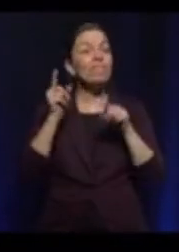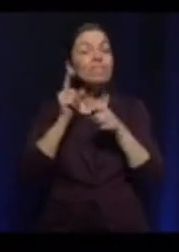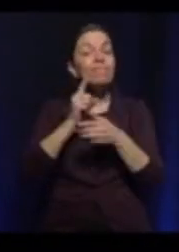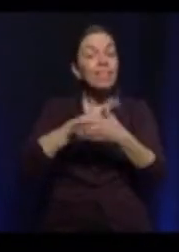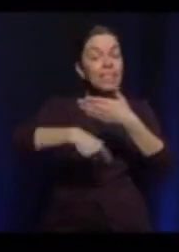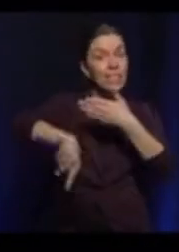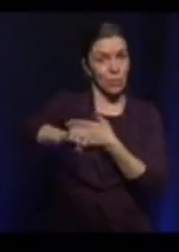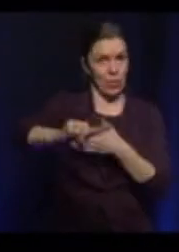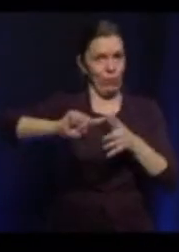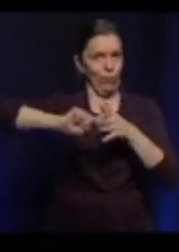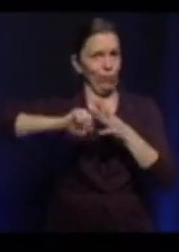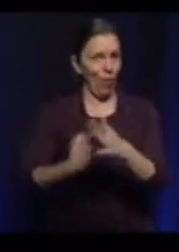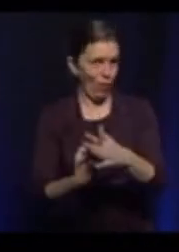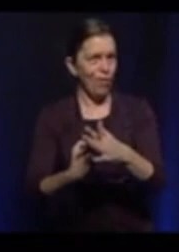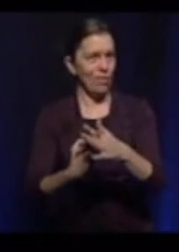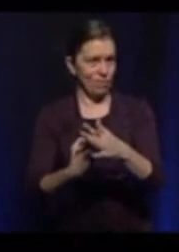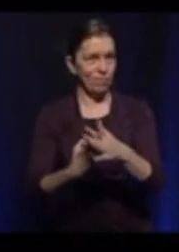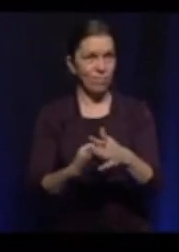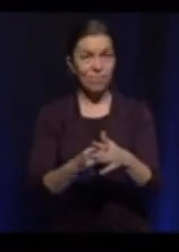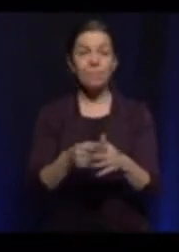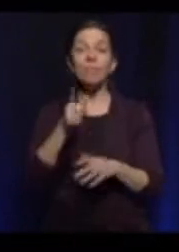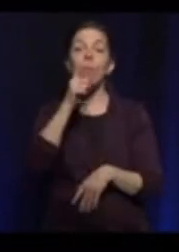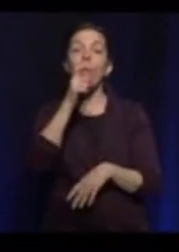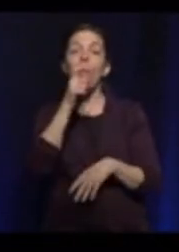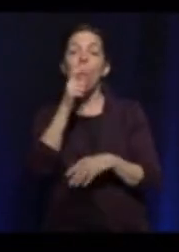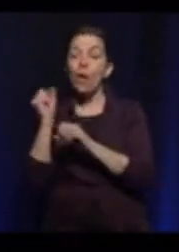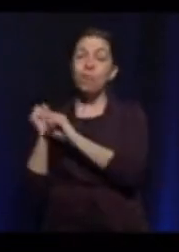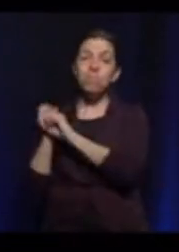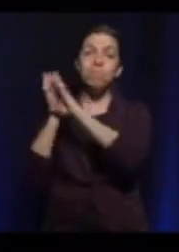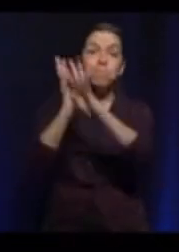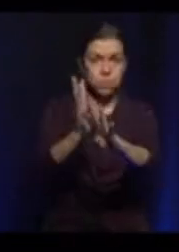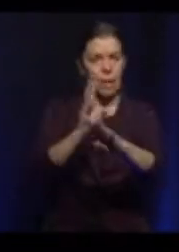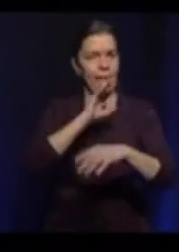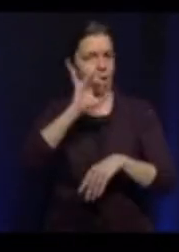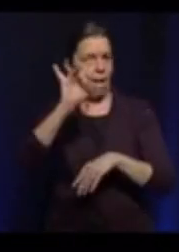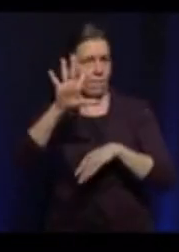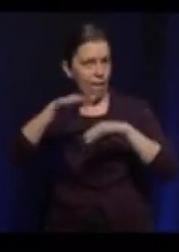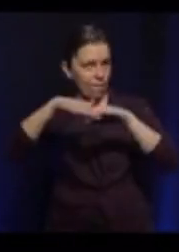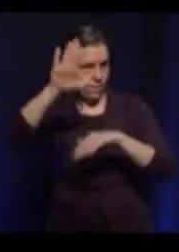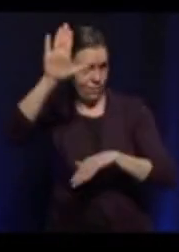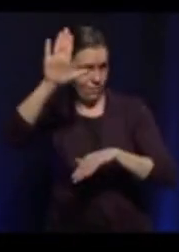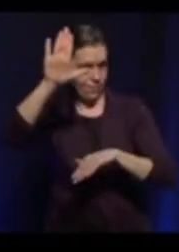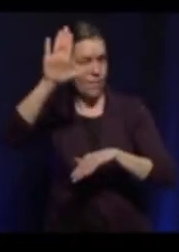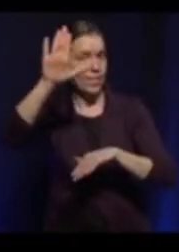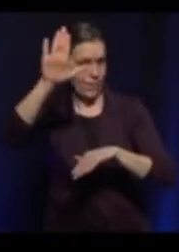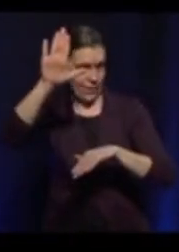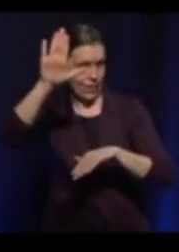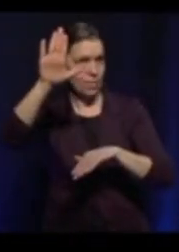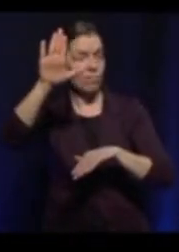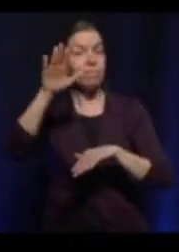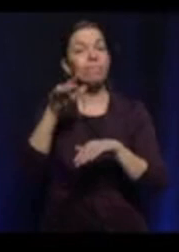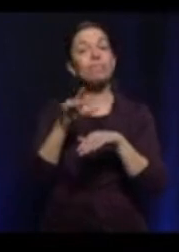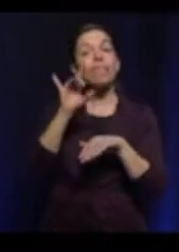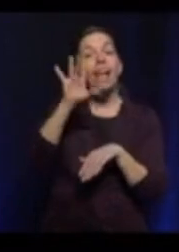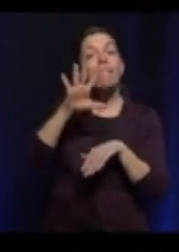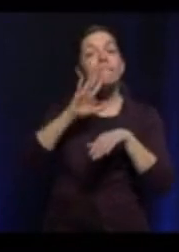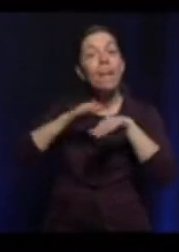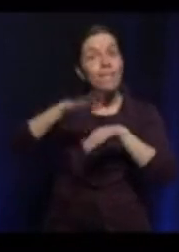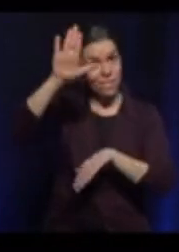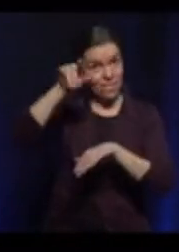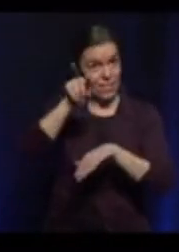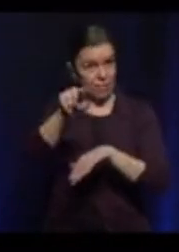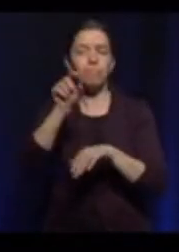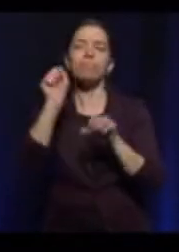over 85. If you're over 85, you'll be able to make an appointment from this